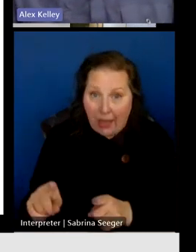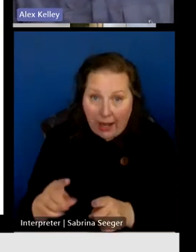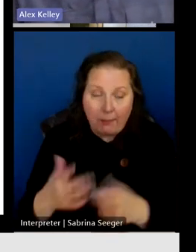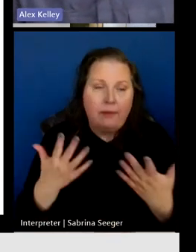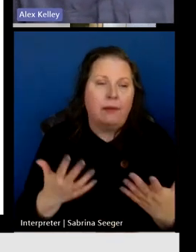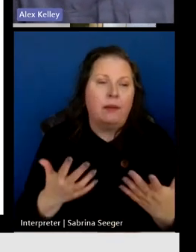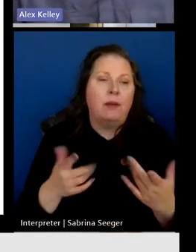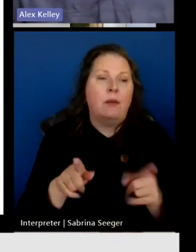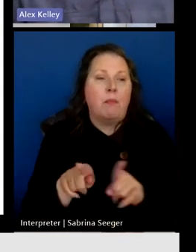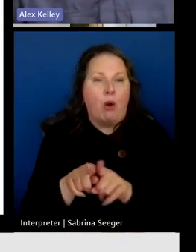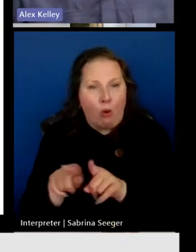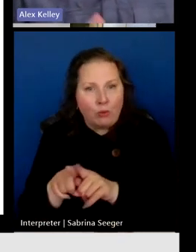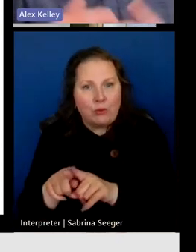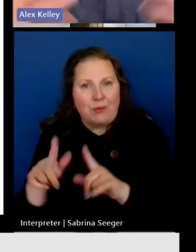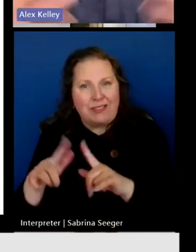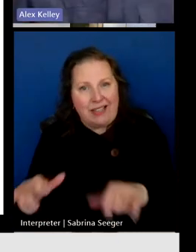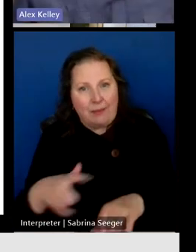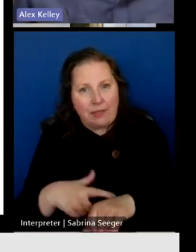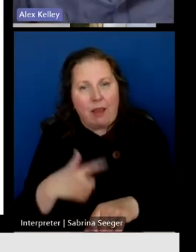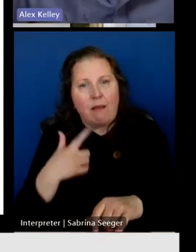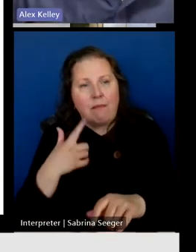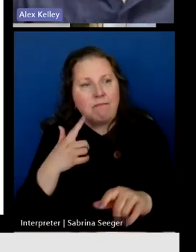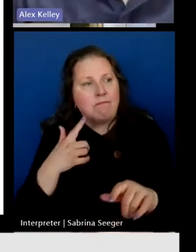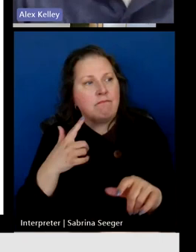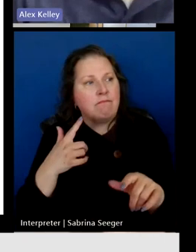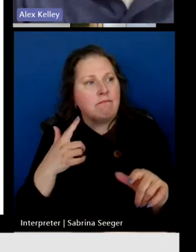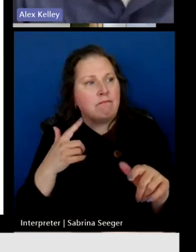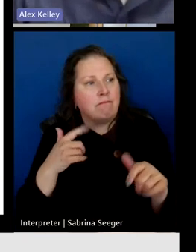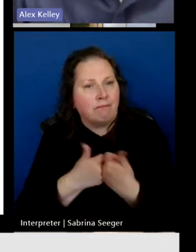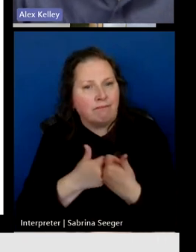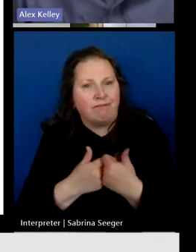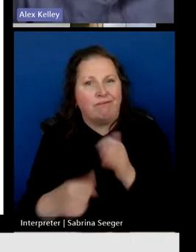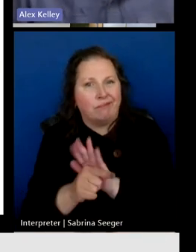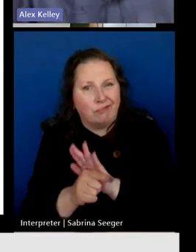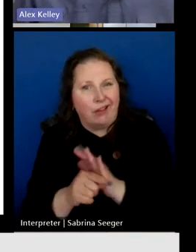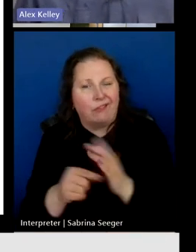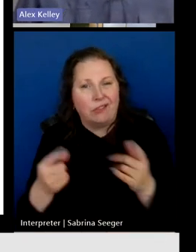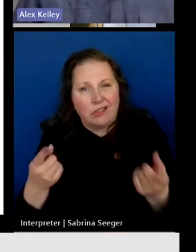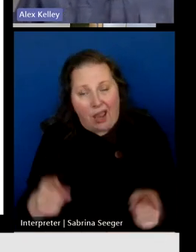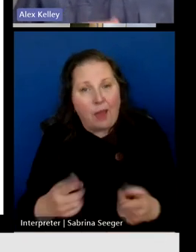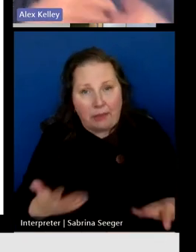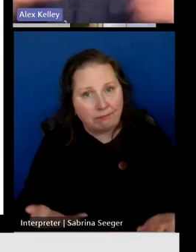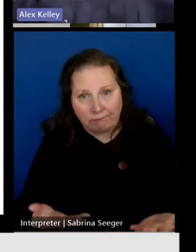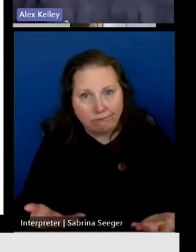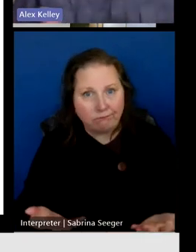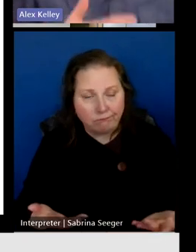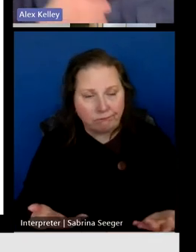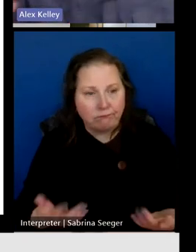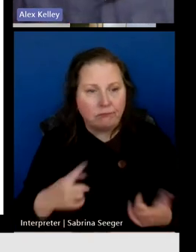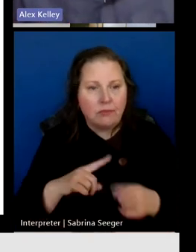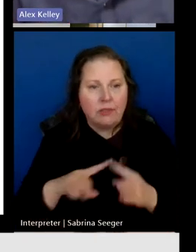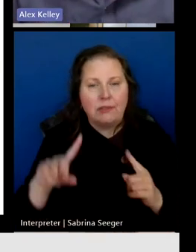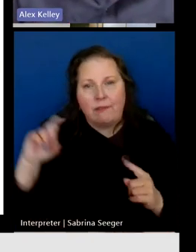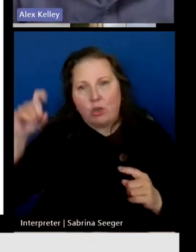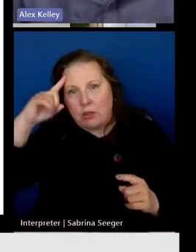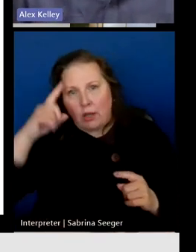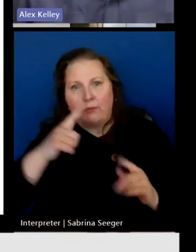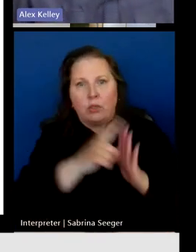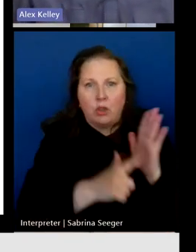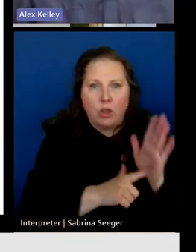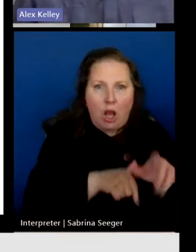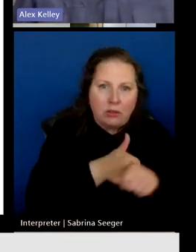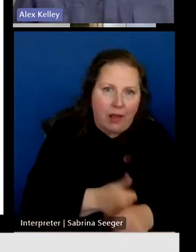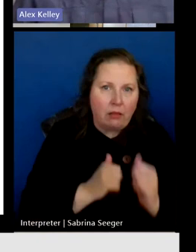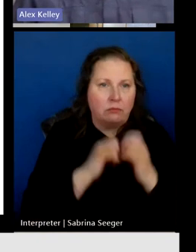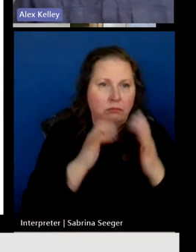there are also some challenges or potentially disadvantages to this. So, there's different governance systems and processes that you need to